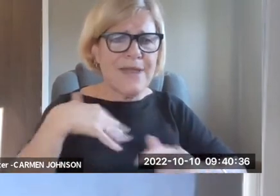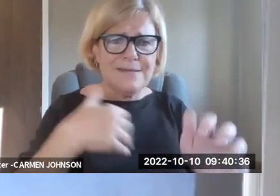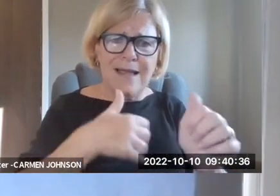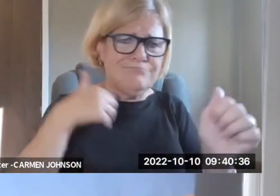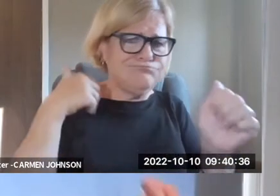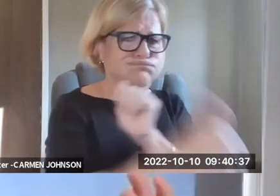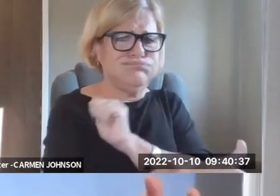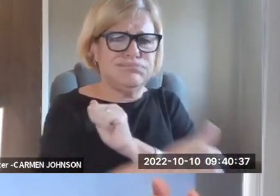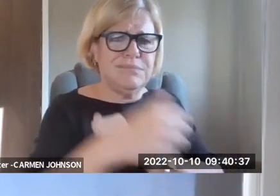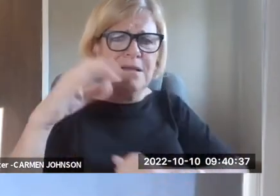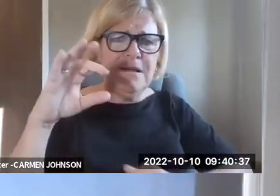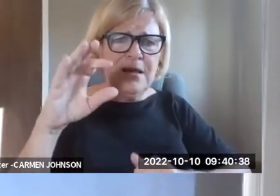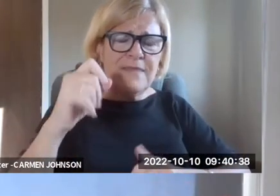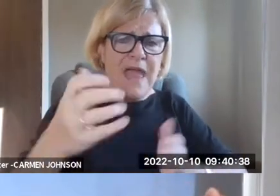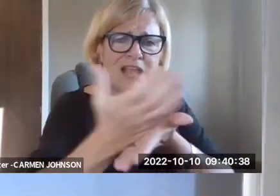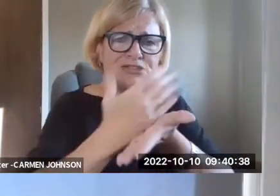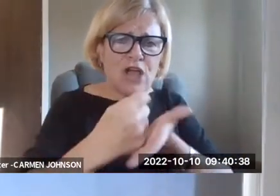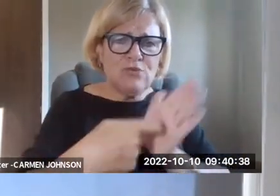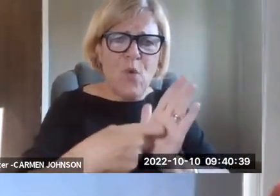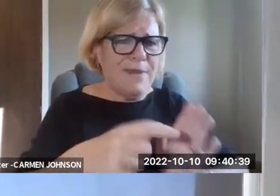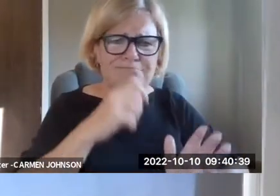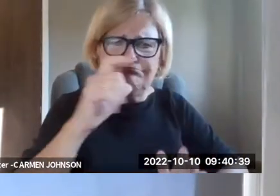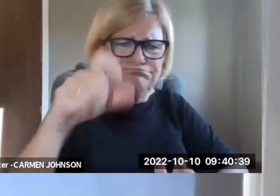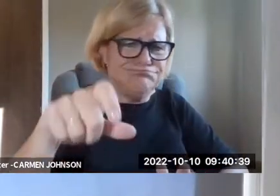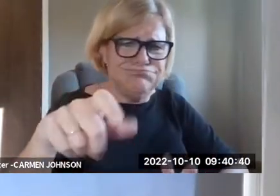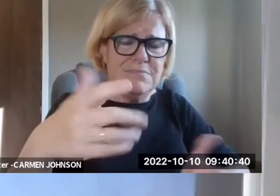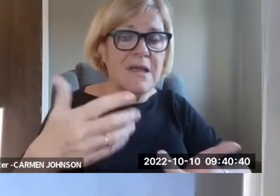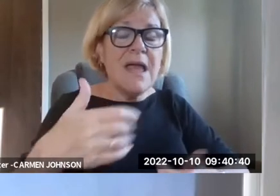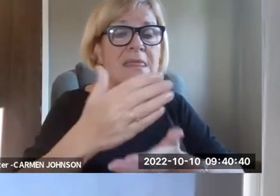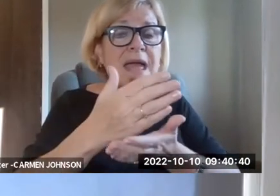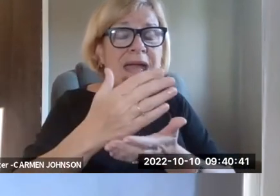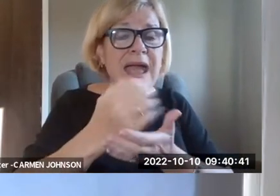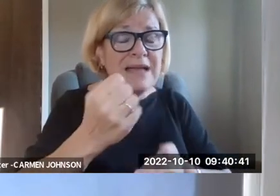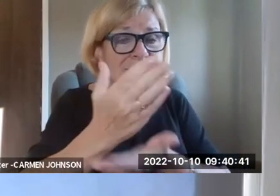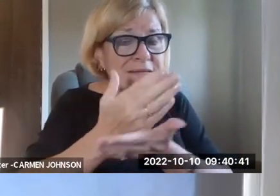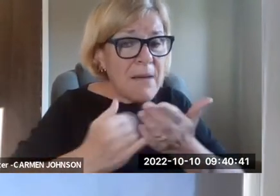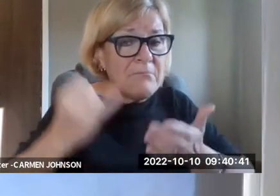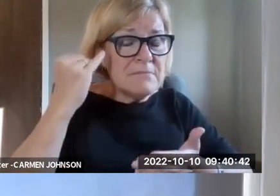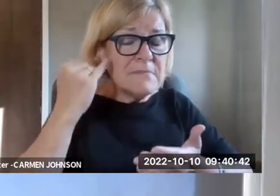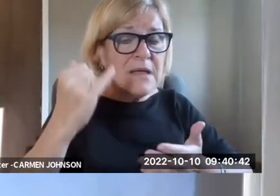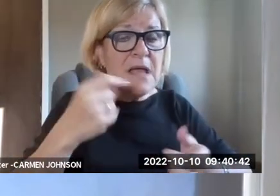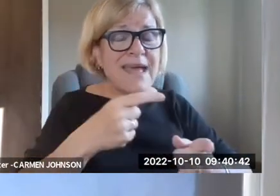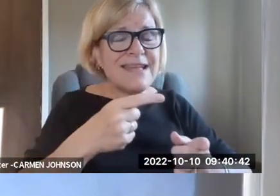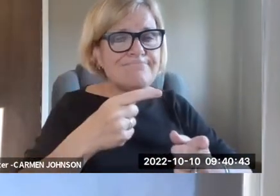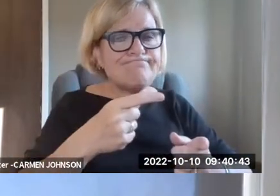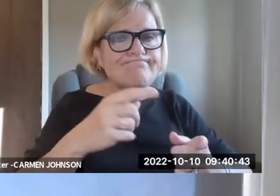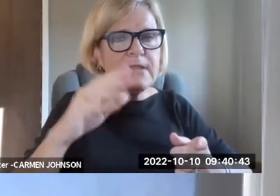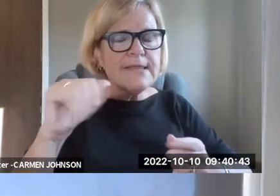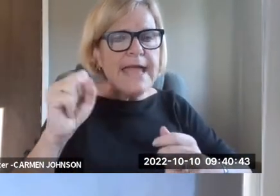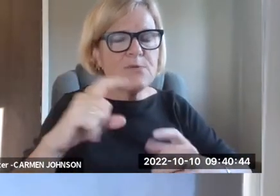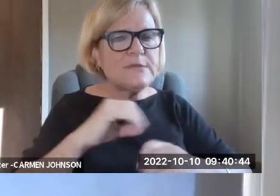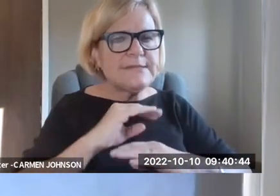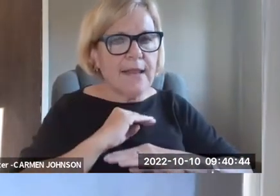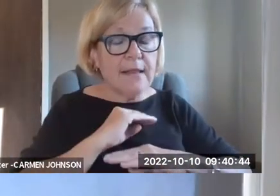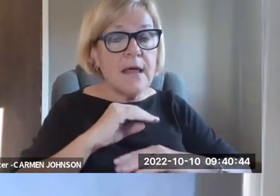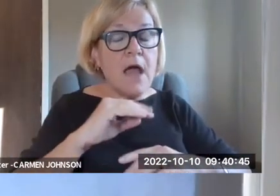law, Colorado, and the national Federation of the blind of Colorado helped us just blow right past that exhaustion requirement. Um, we're, we also